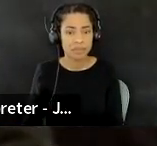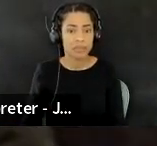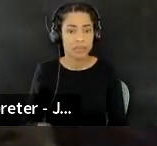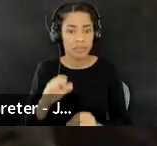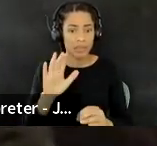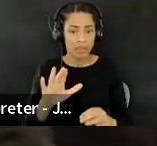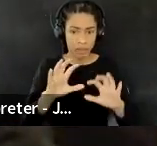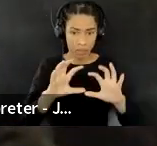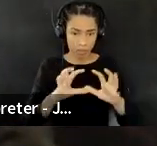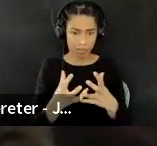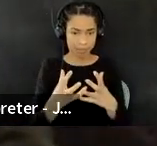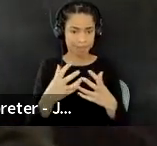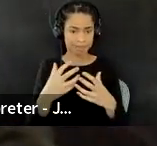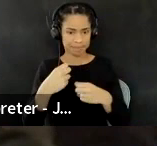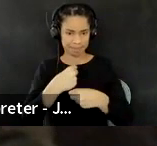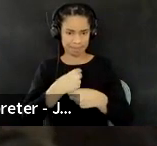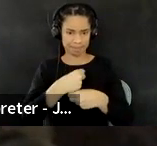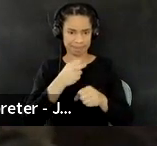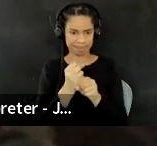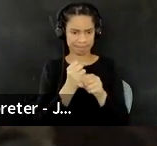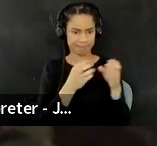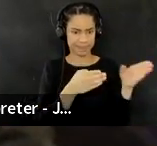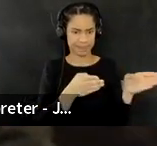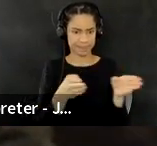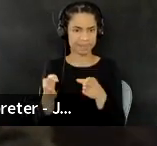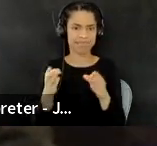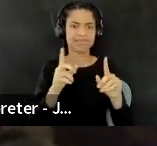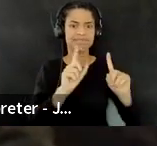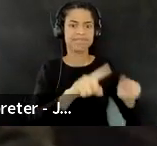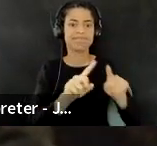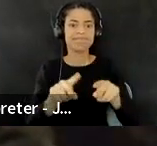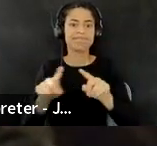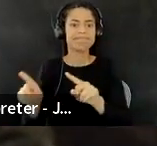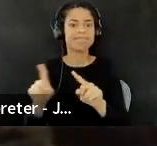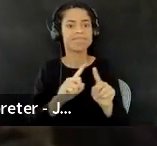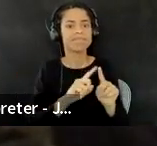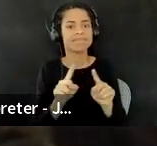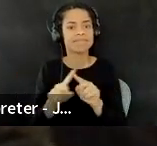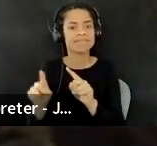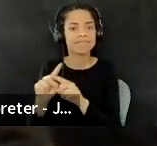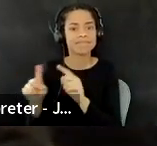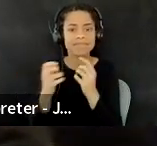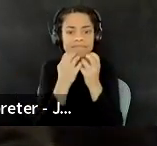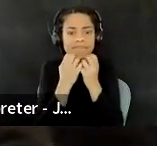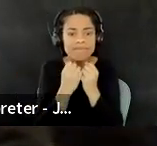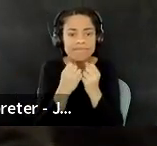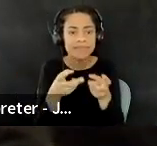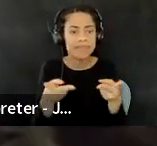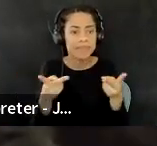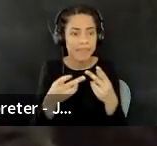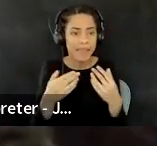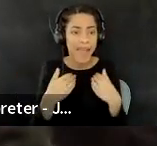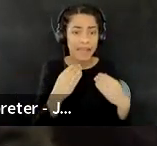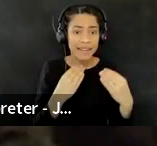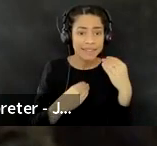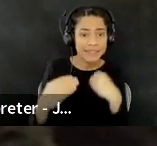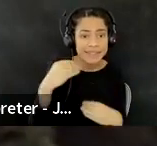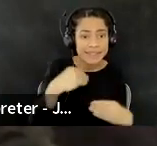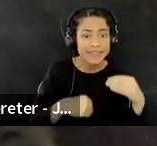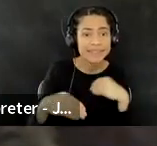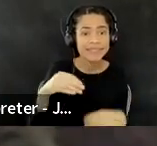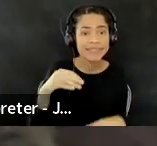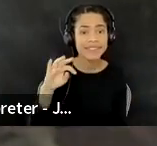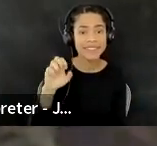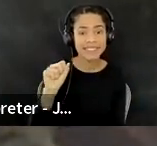agenda to visit, uh, spaces, sacred spaces here that they needed to. Uh, we had feasts, we had food, um, it was in conjunction